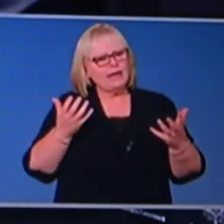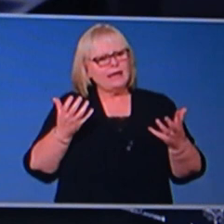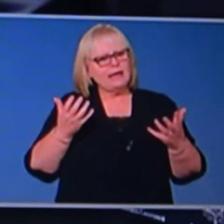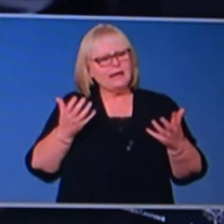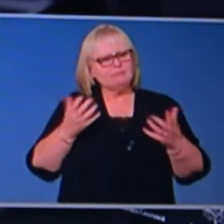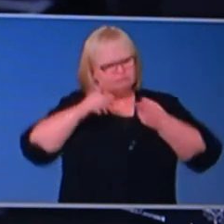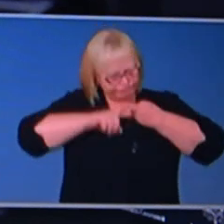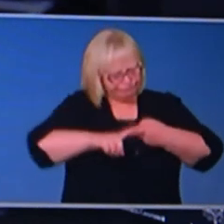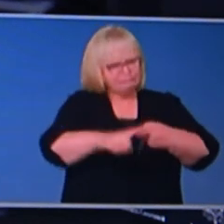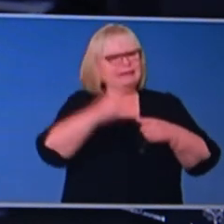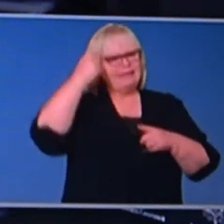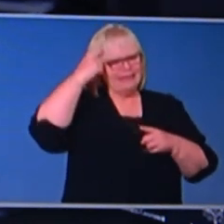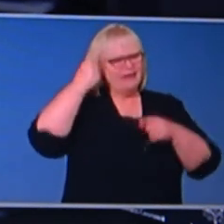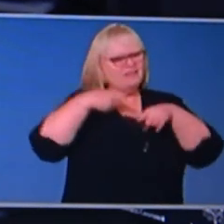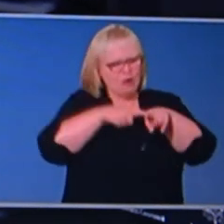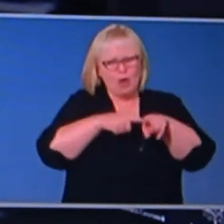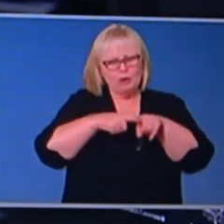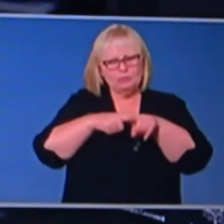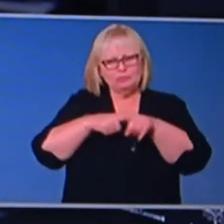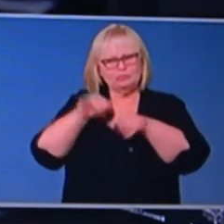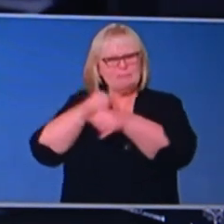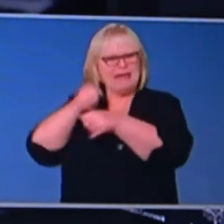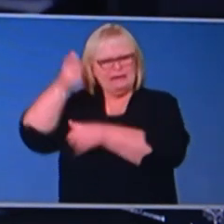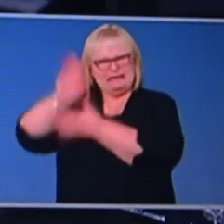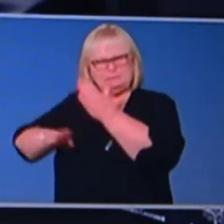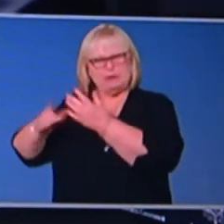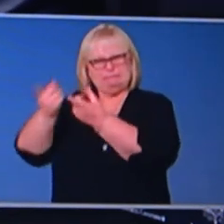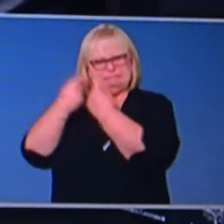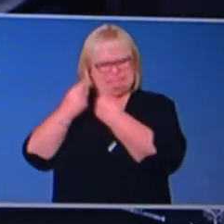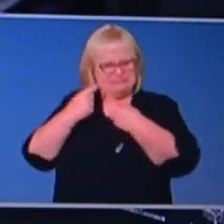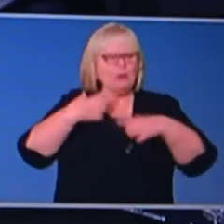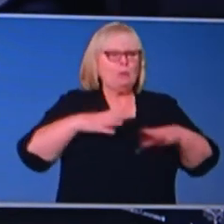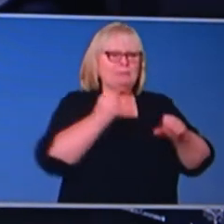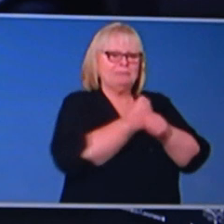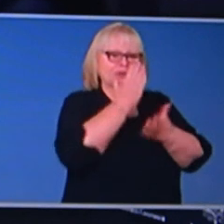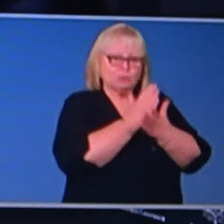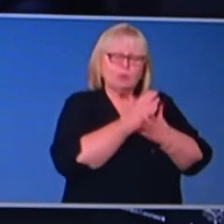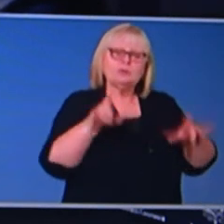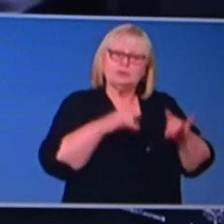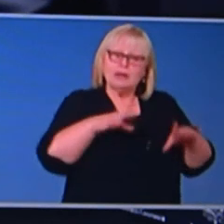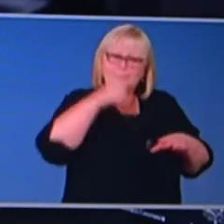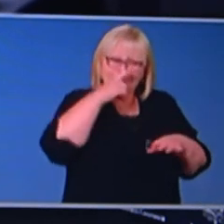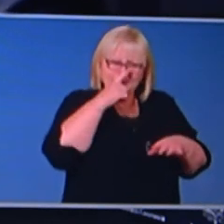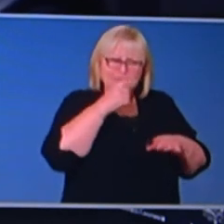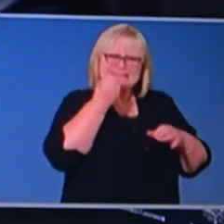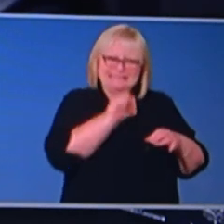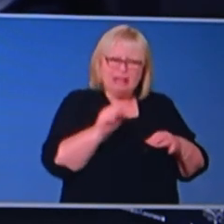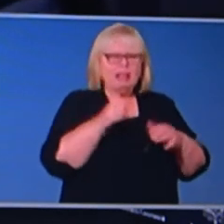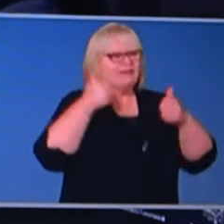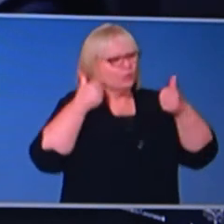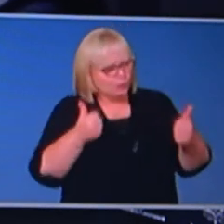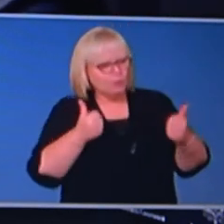consistently from the advice received by the medical expert panel, to ensure that Australians can continue to have reasonable